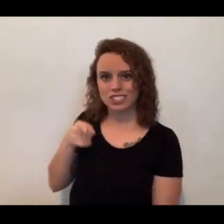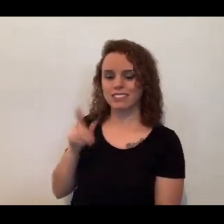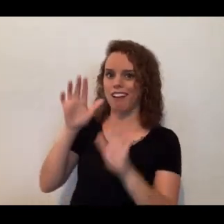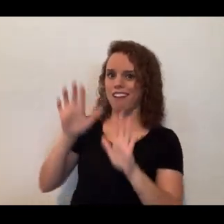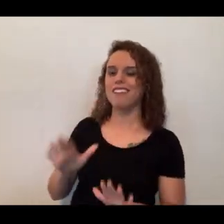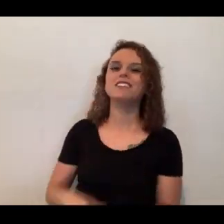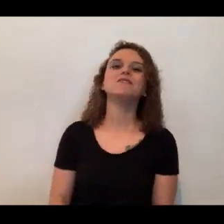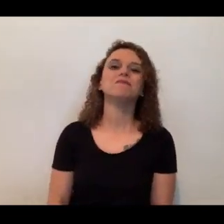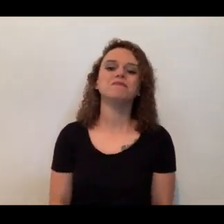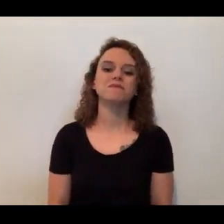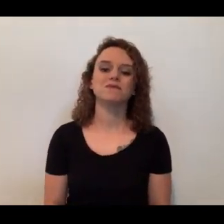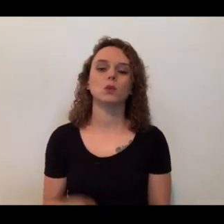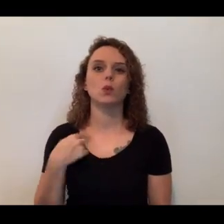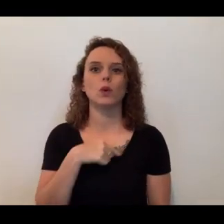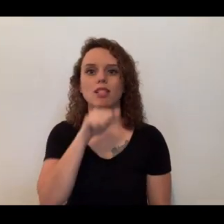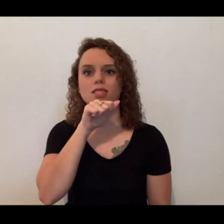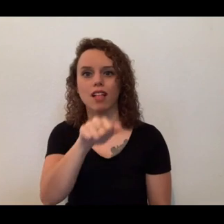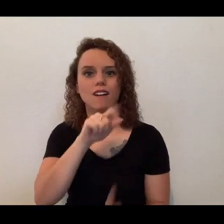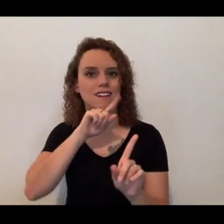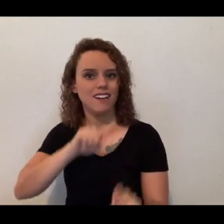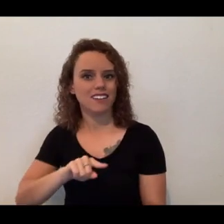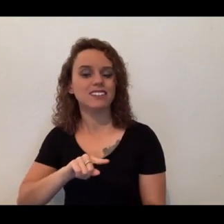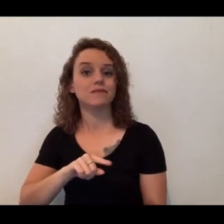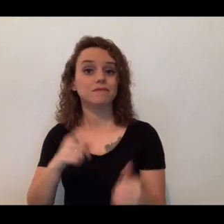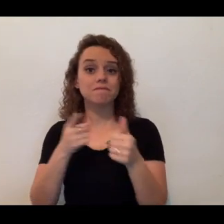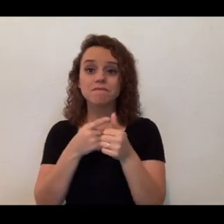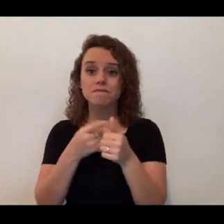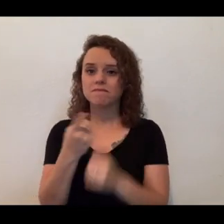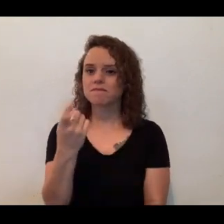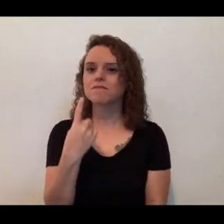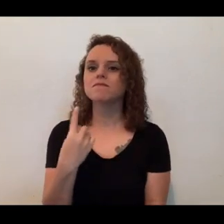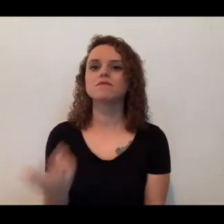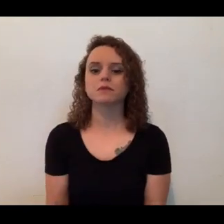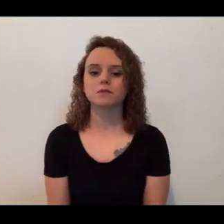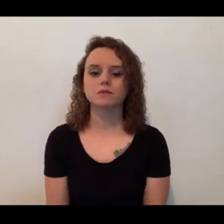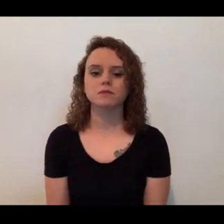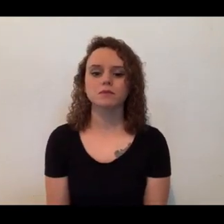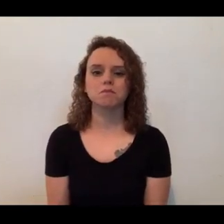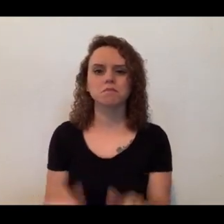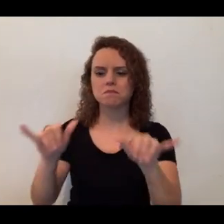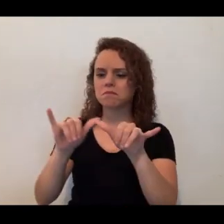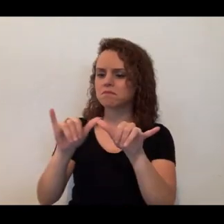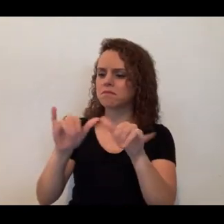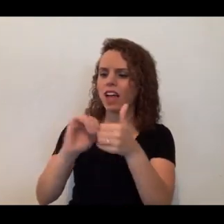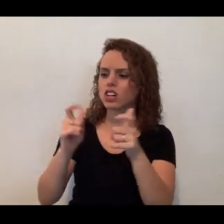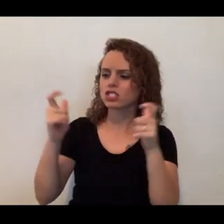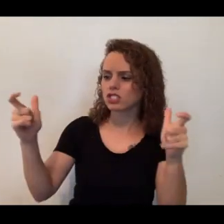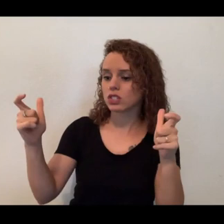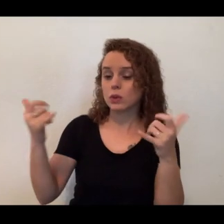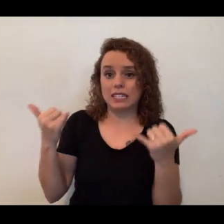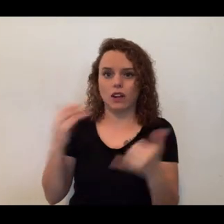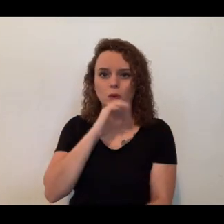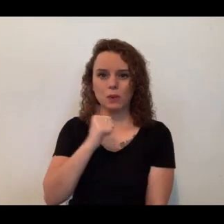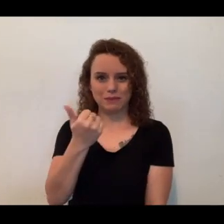And we love answering questions about her. So the first question I got is, how big will she get? Well, she is 19 years old.